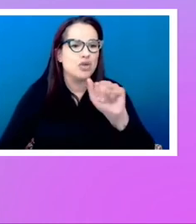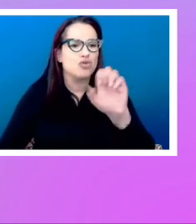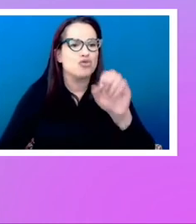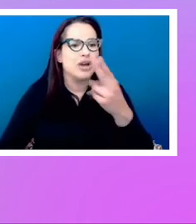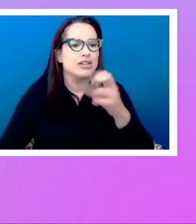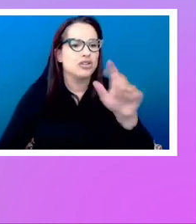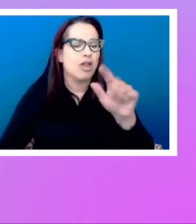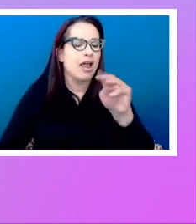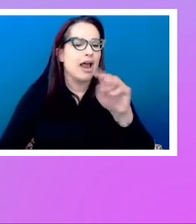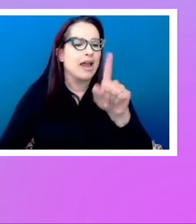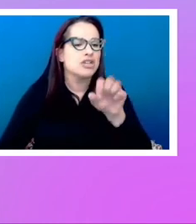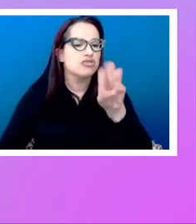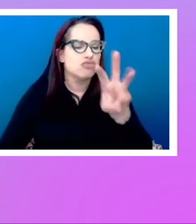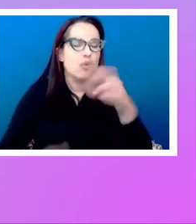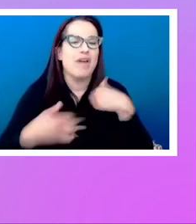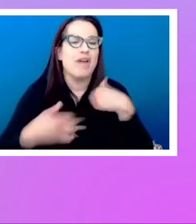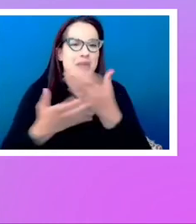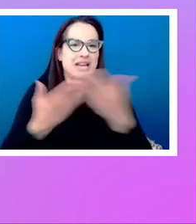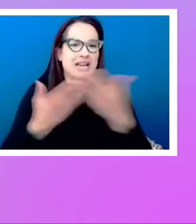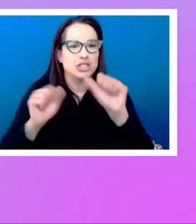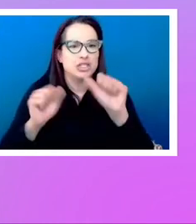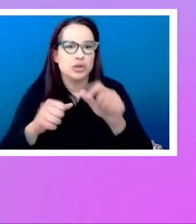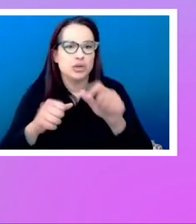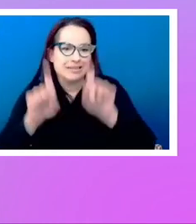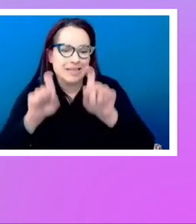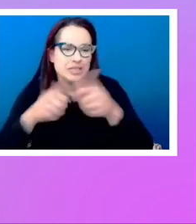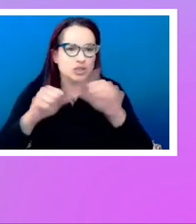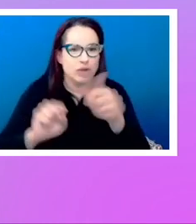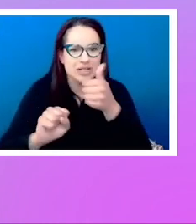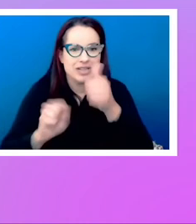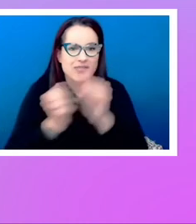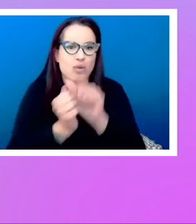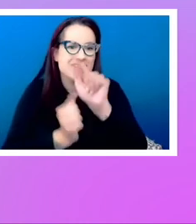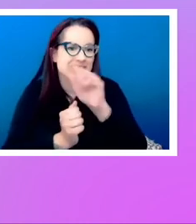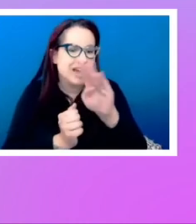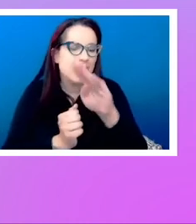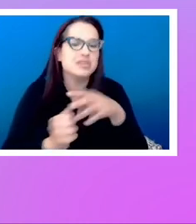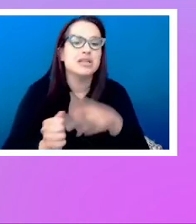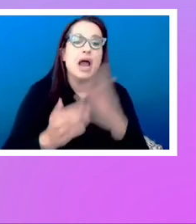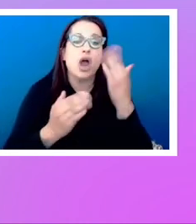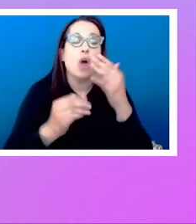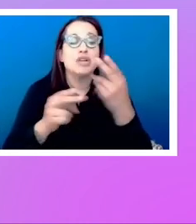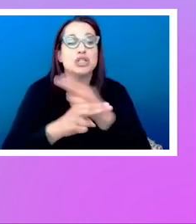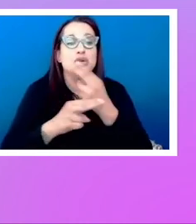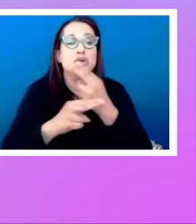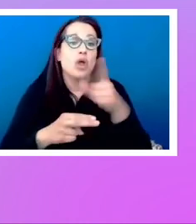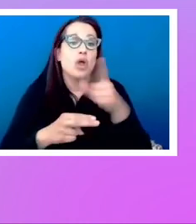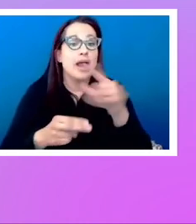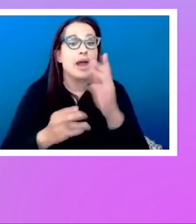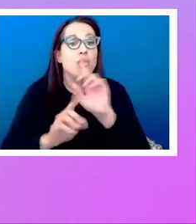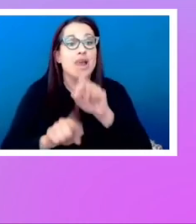those weird tab order things yourself. And I hope this has been useful, and I will answer any questions.